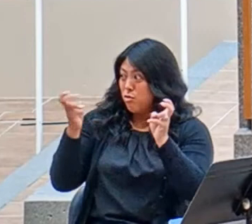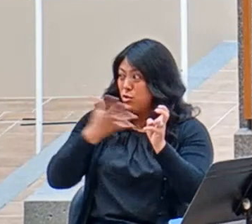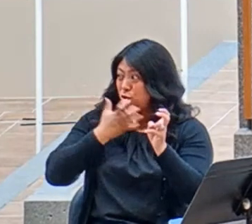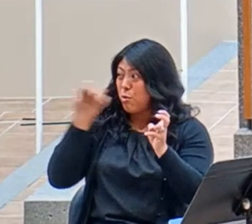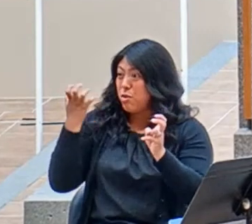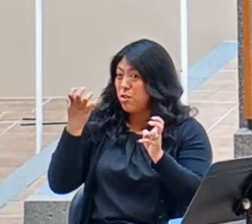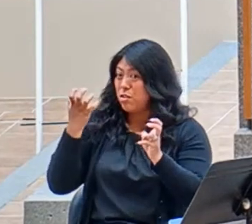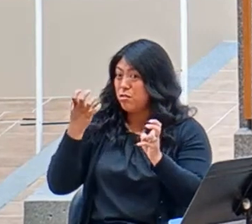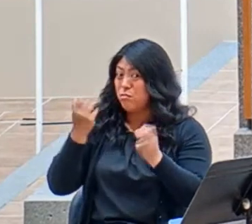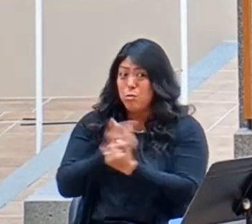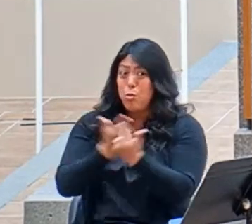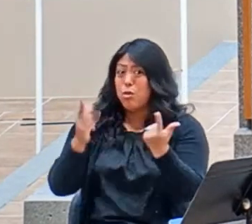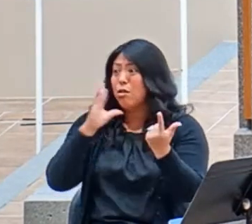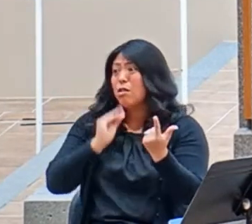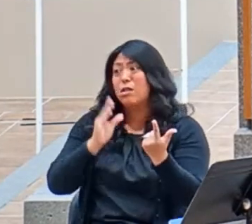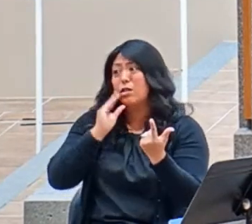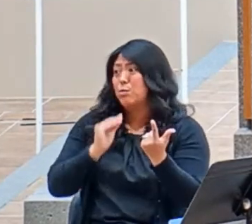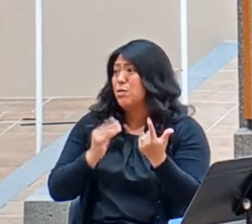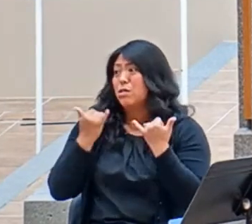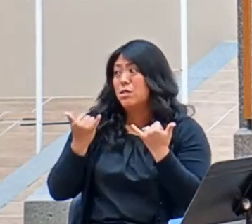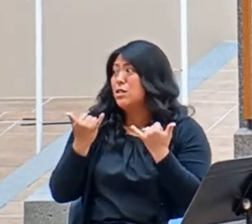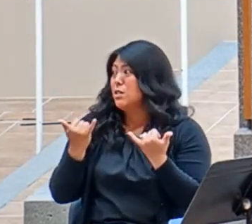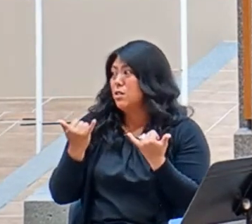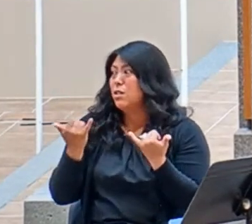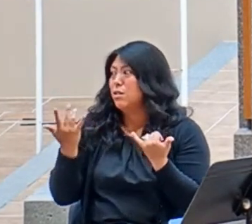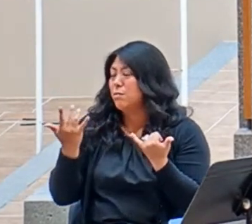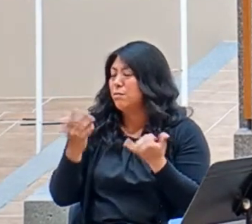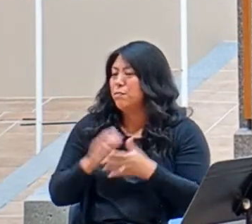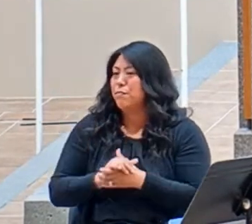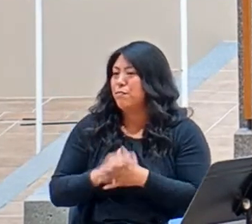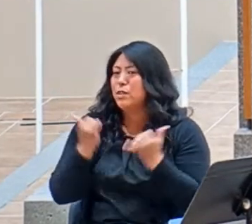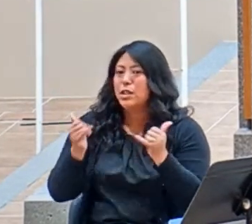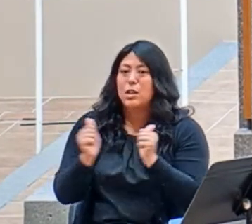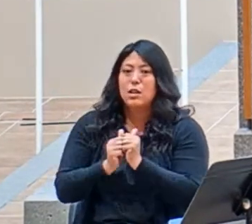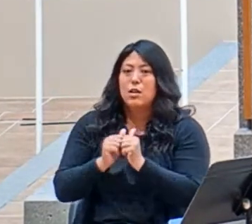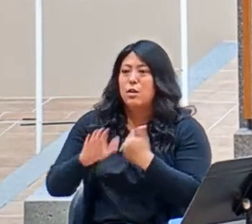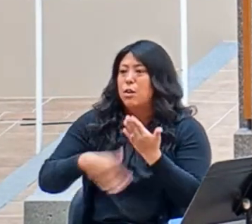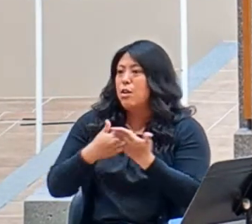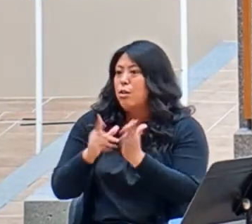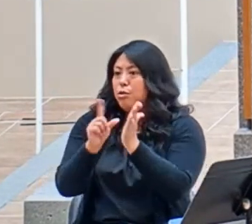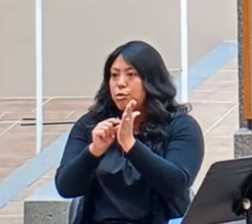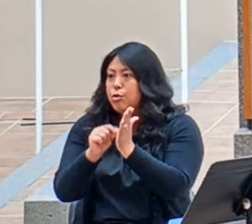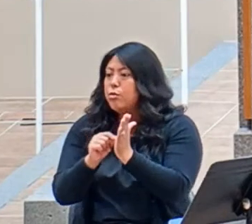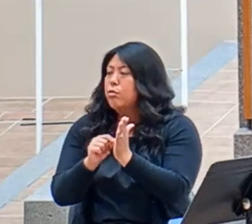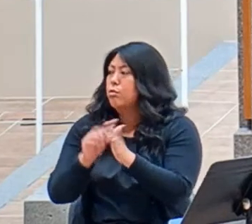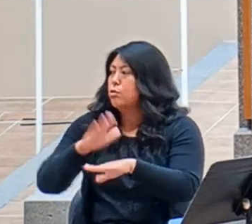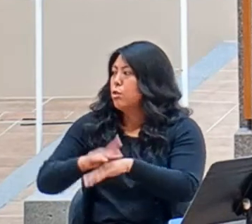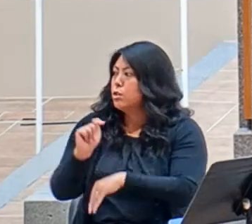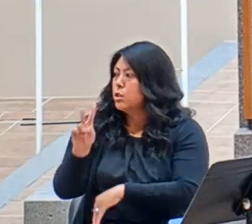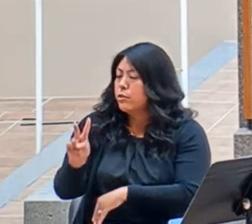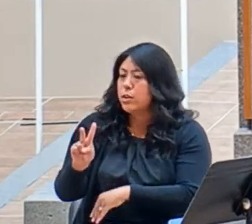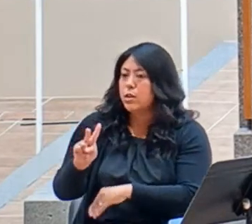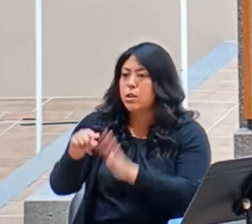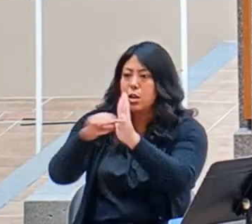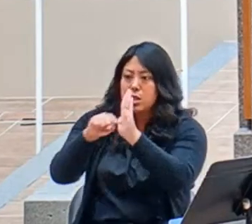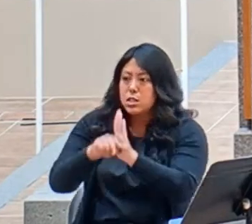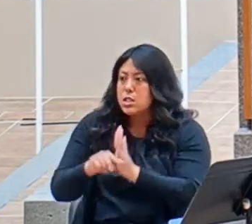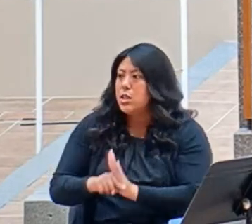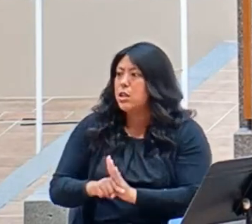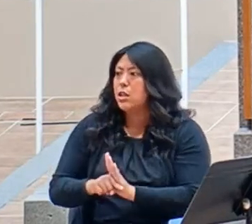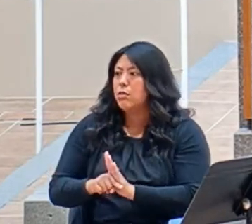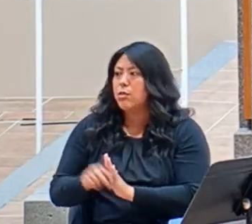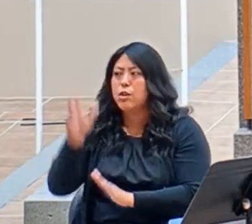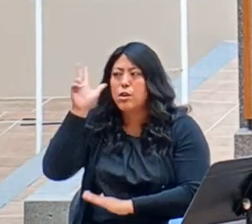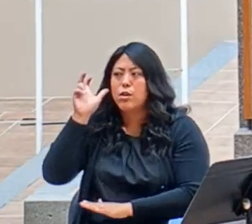around us. Today, with all the, you turn the news on and you hear all these inflections